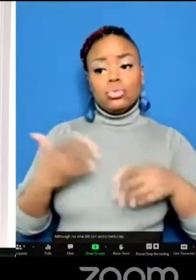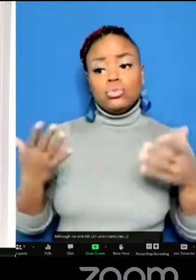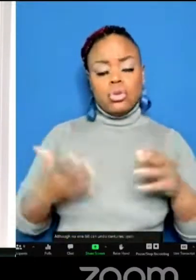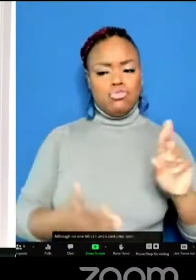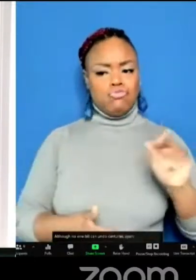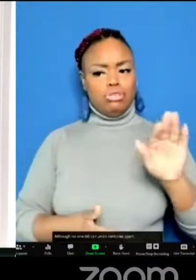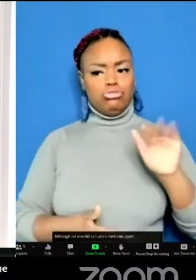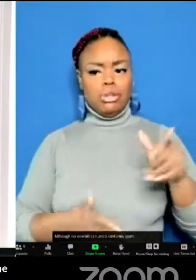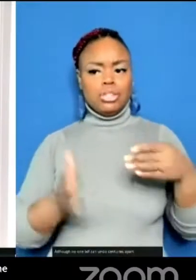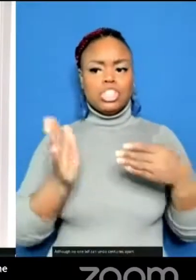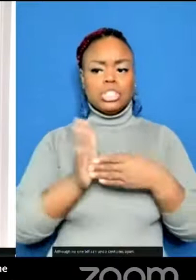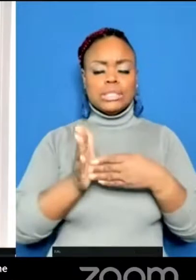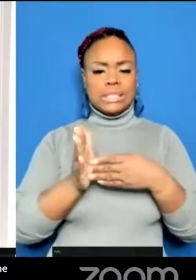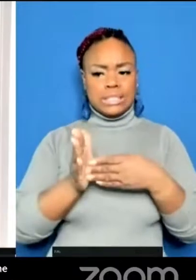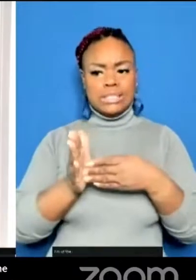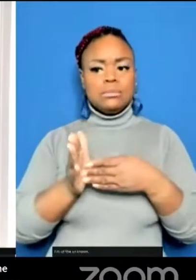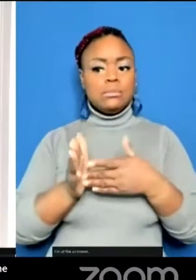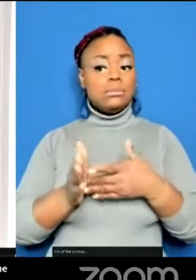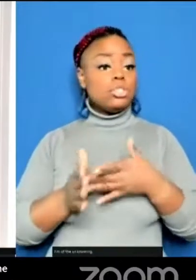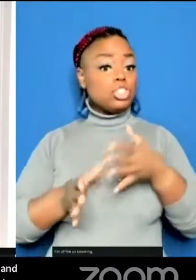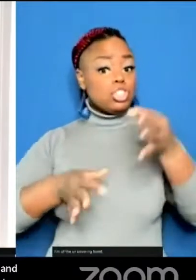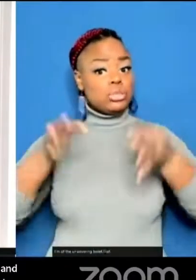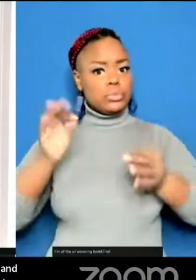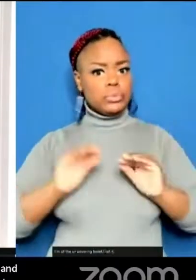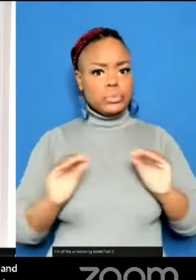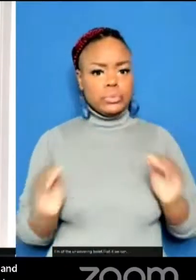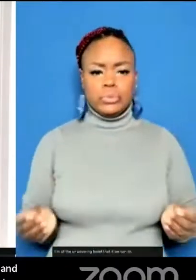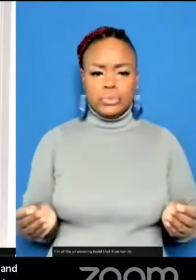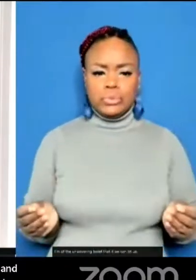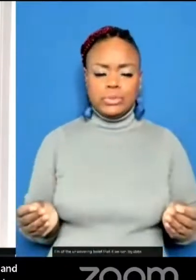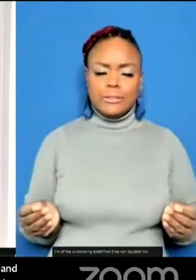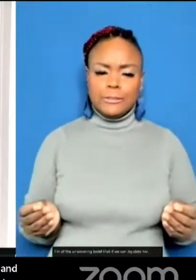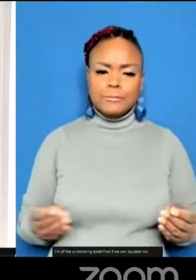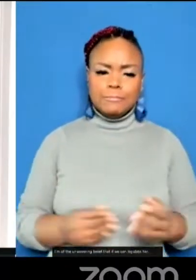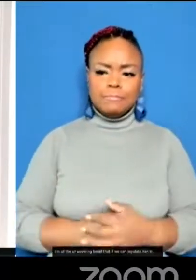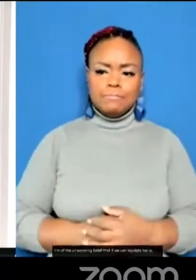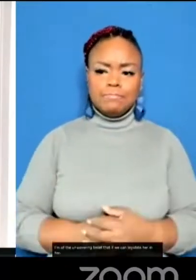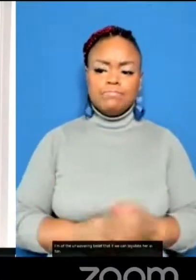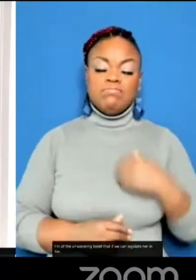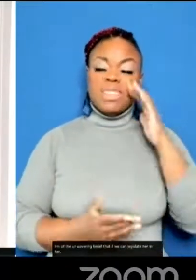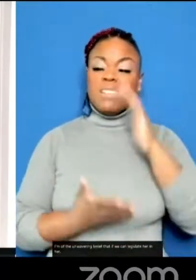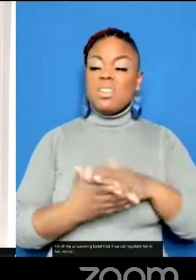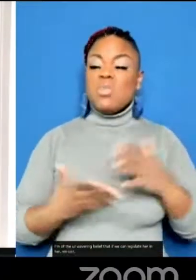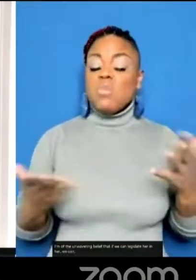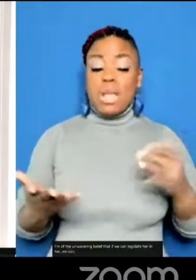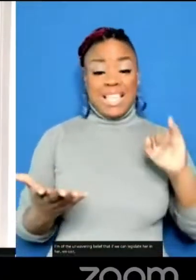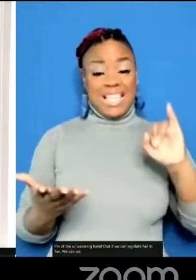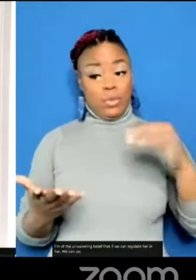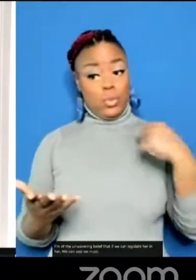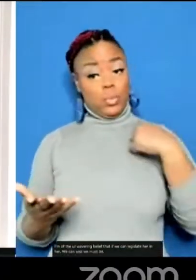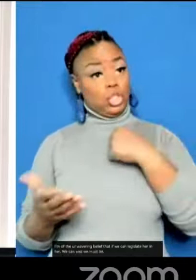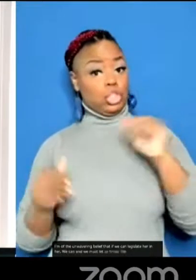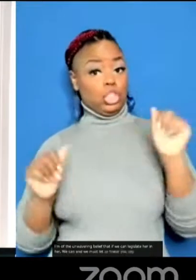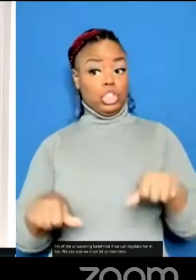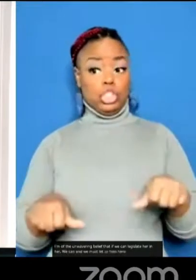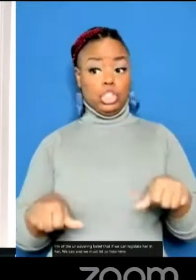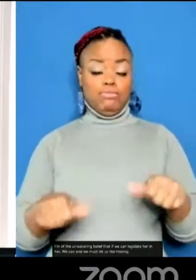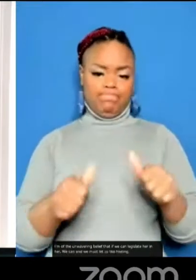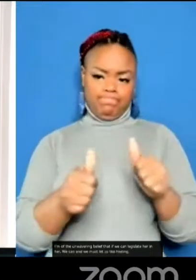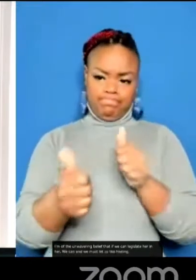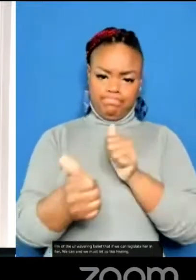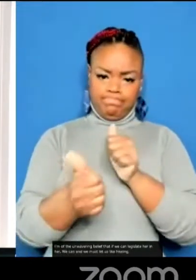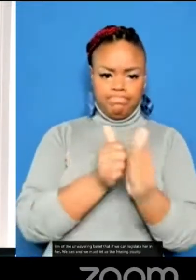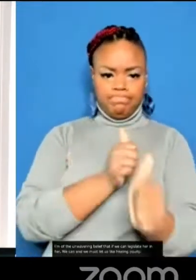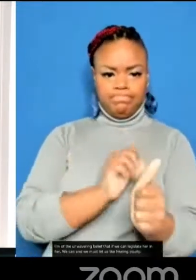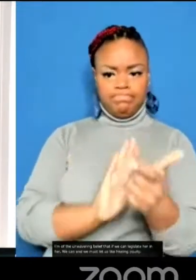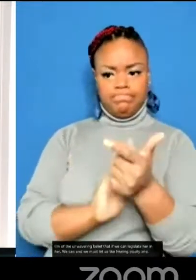harm, I'm of the unwavering belief that if we can legislate hurt and harm, we can and we must legislate healing, equity,